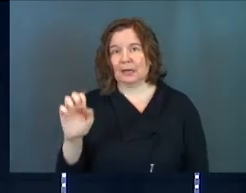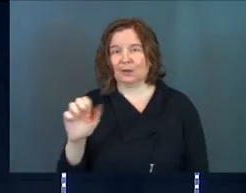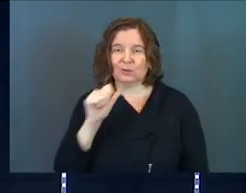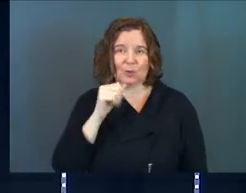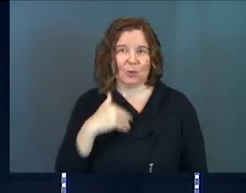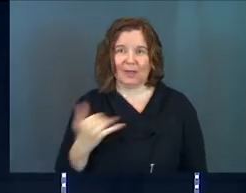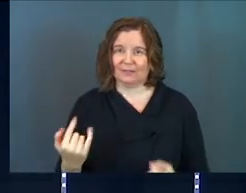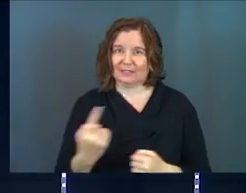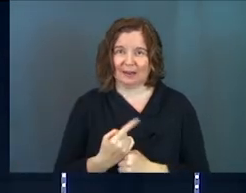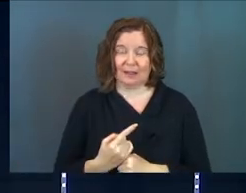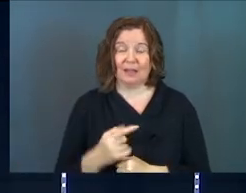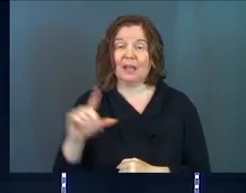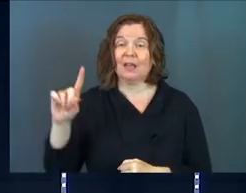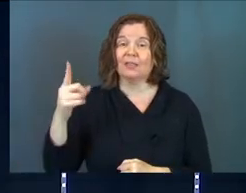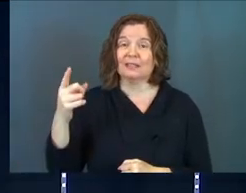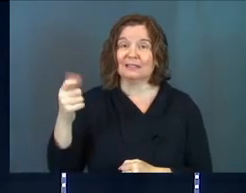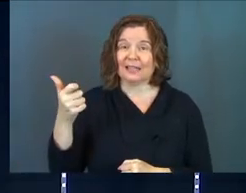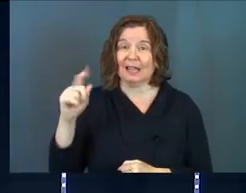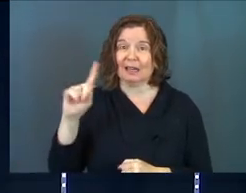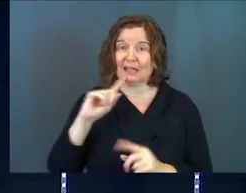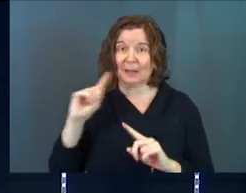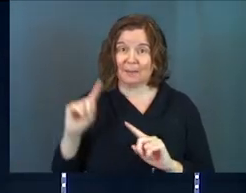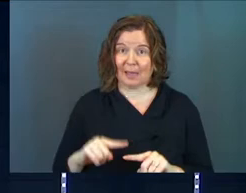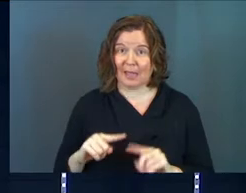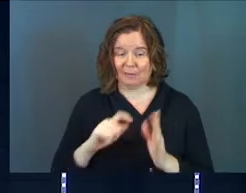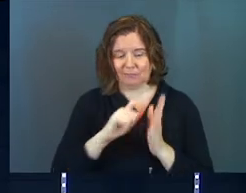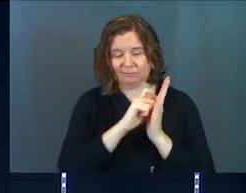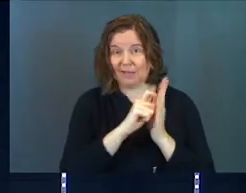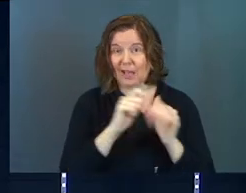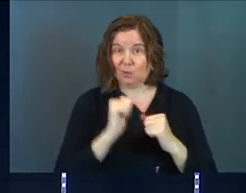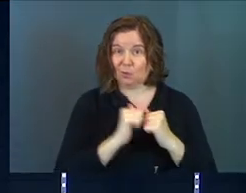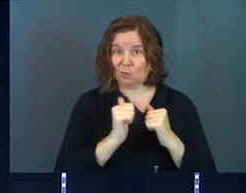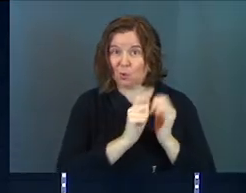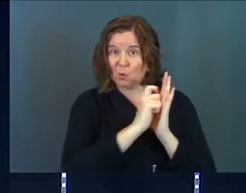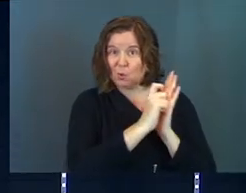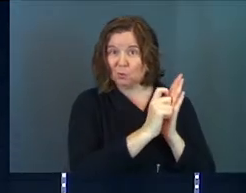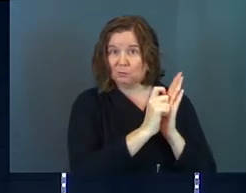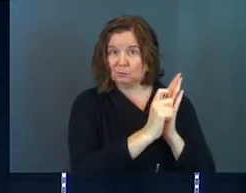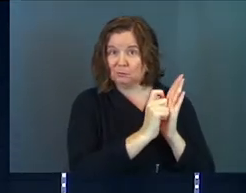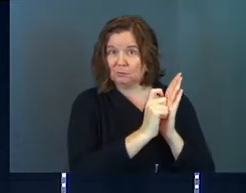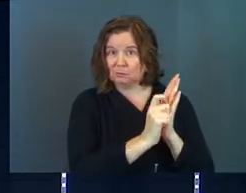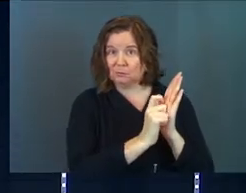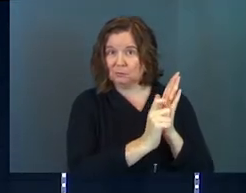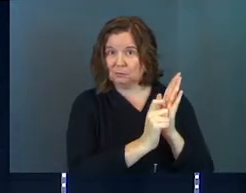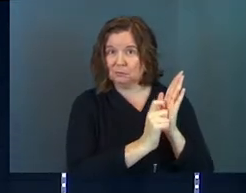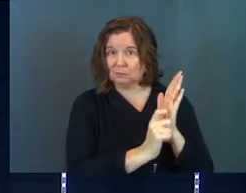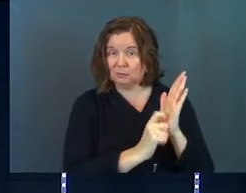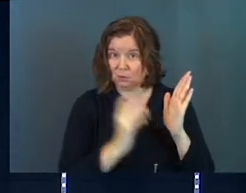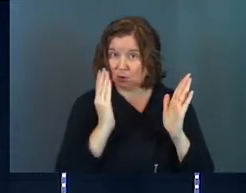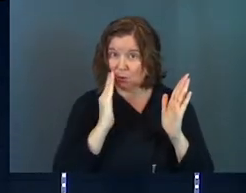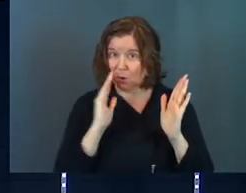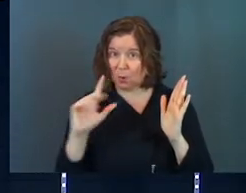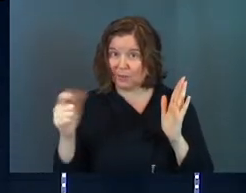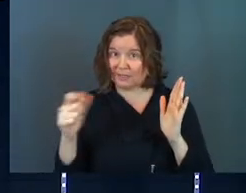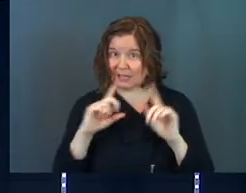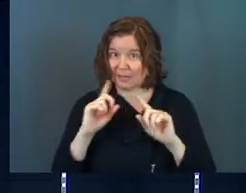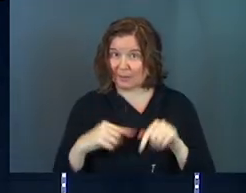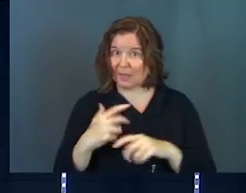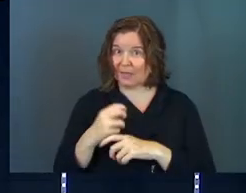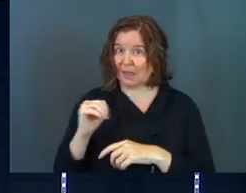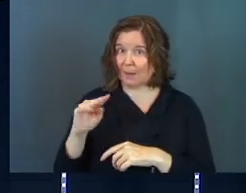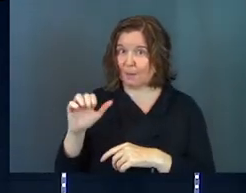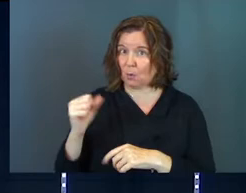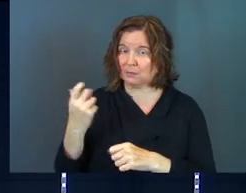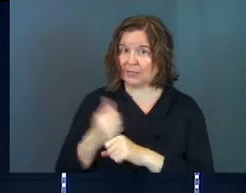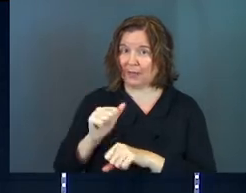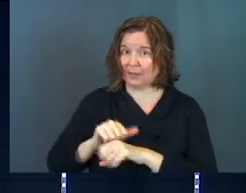today. The Ten Commandments that were etched in stone that Moses got on Sinai. You know the Ten Commandments? We don't